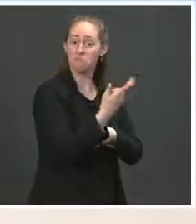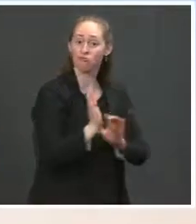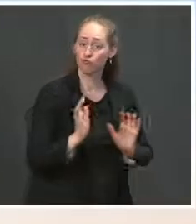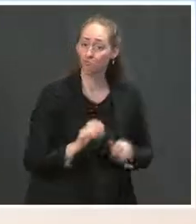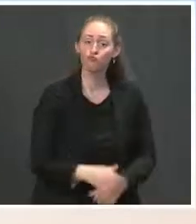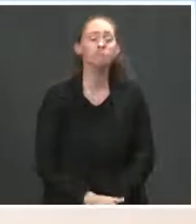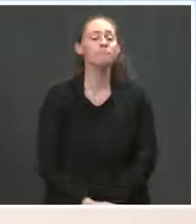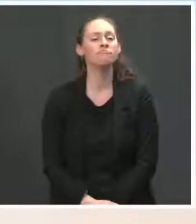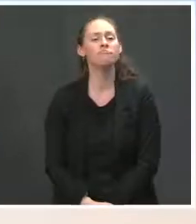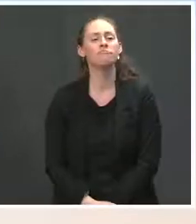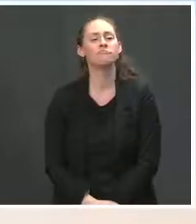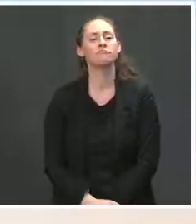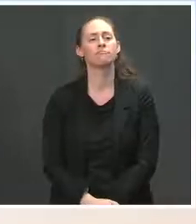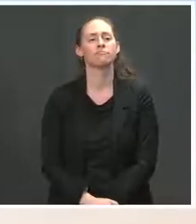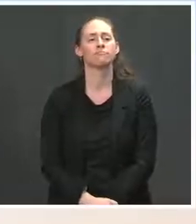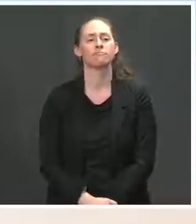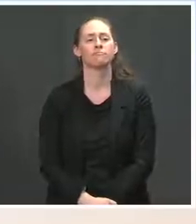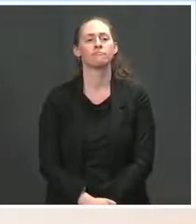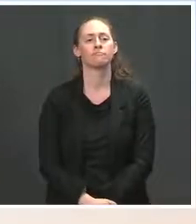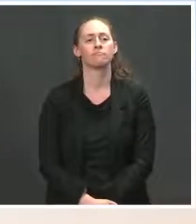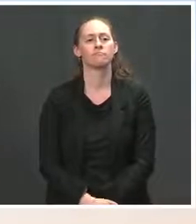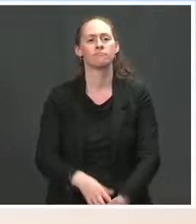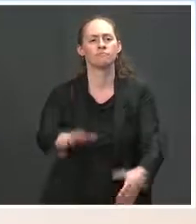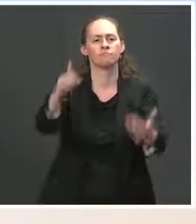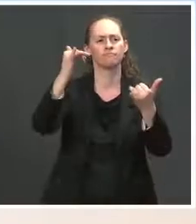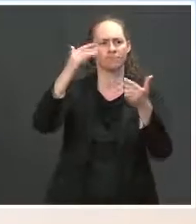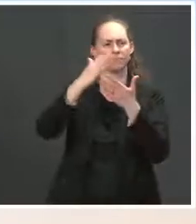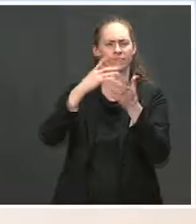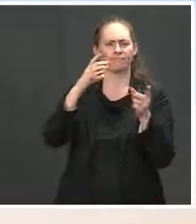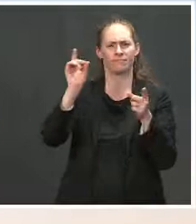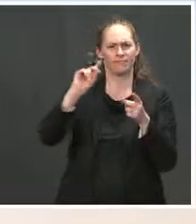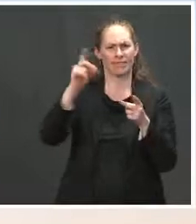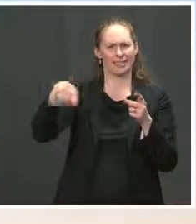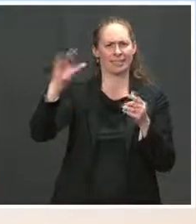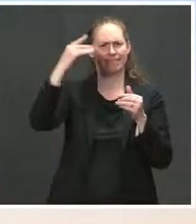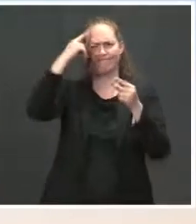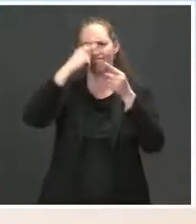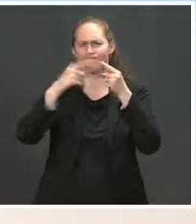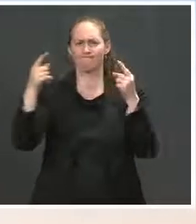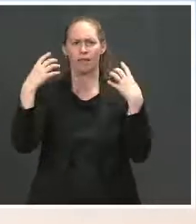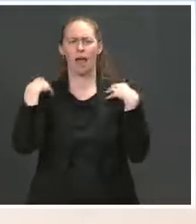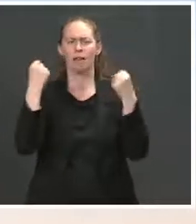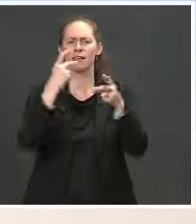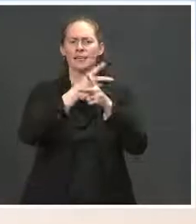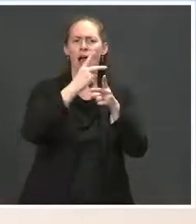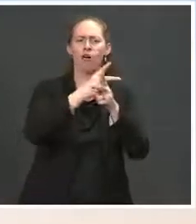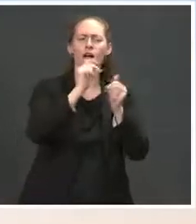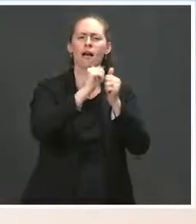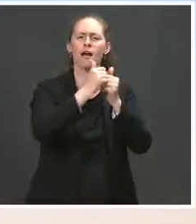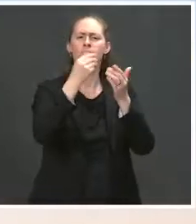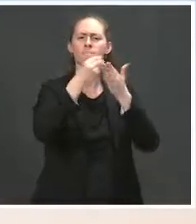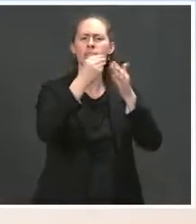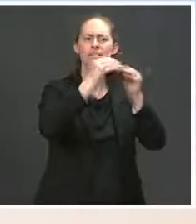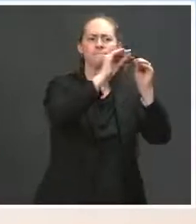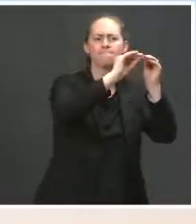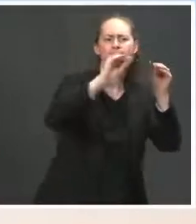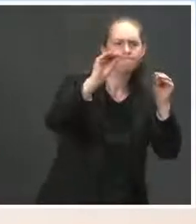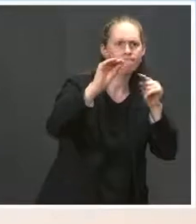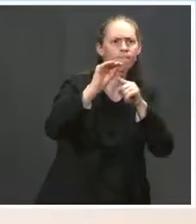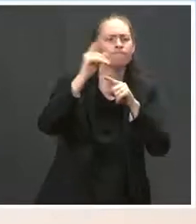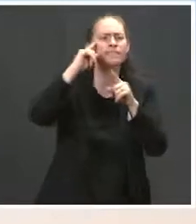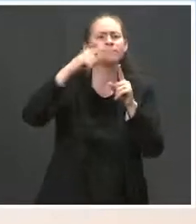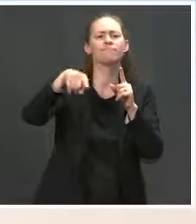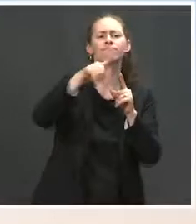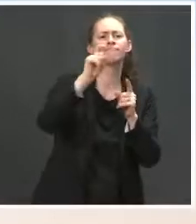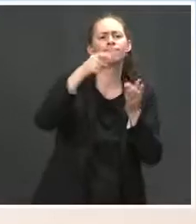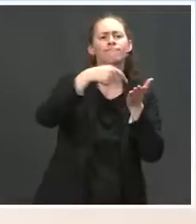health care, there's a disagreement among congressional Democrats about how to use the savings from lowering the government's cost on prescription drugs, whether to put it into